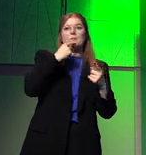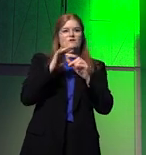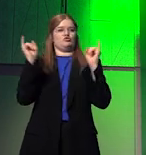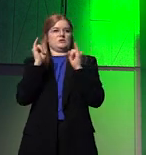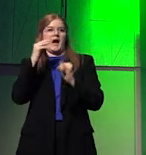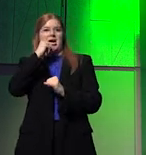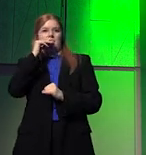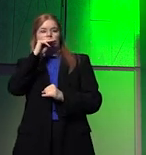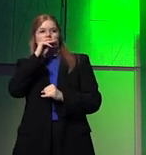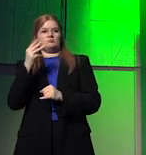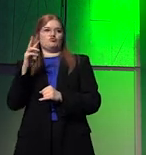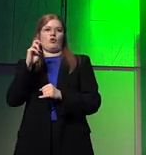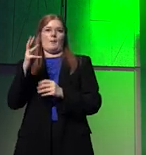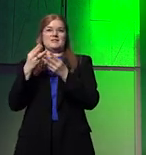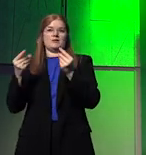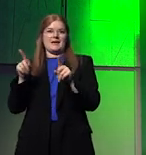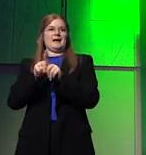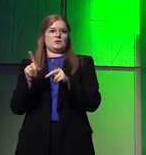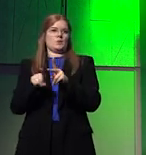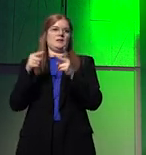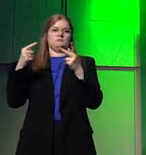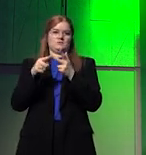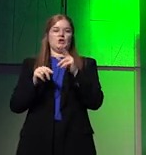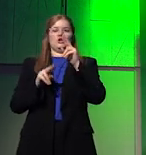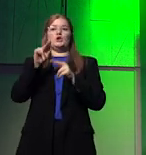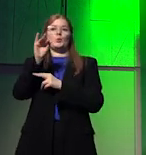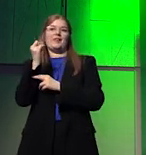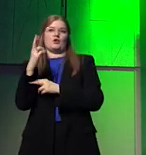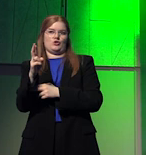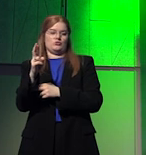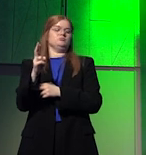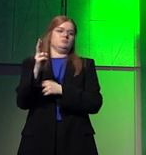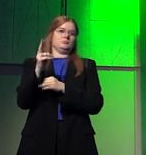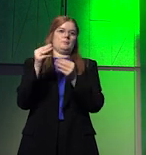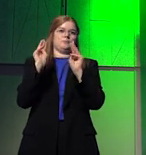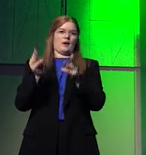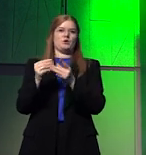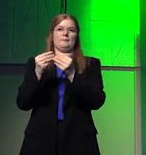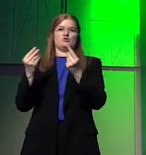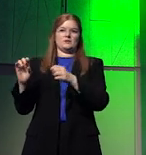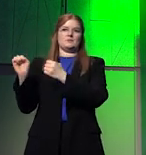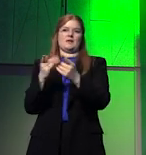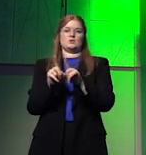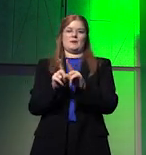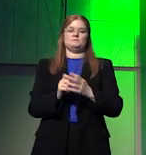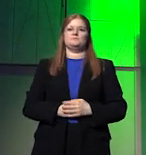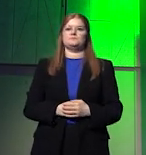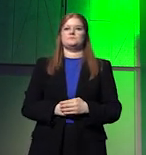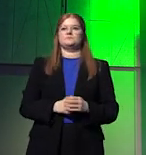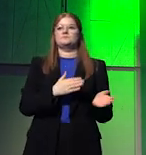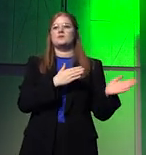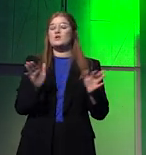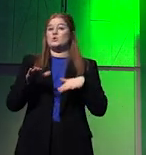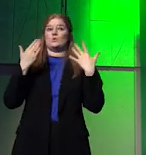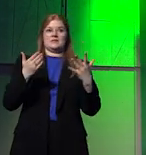materials. And as it so happens, also on nuclear sort of, you supply chains. And now that